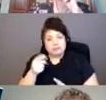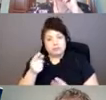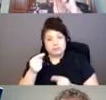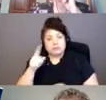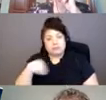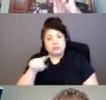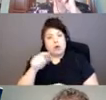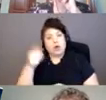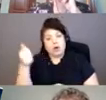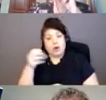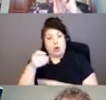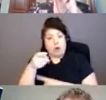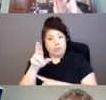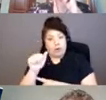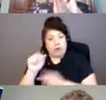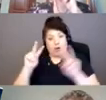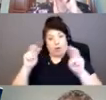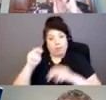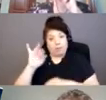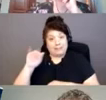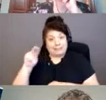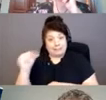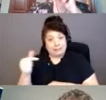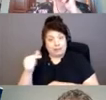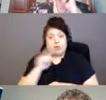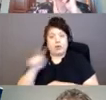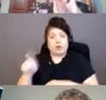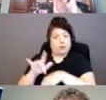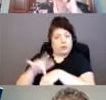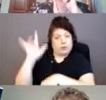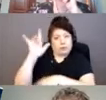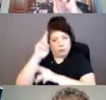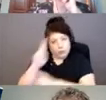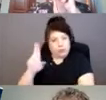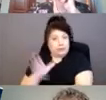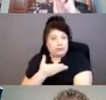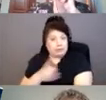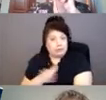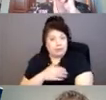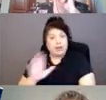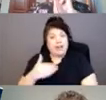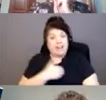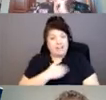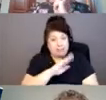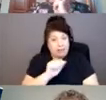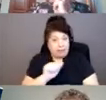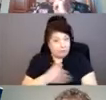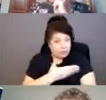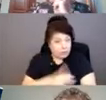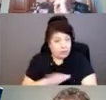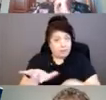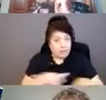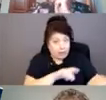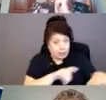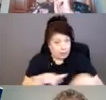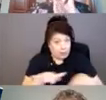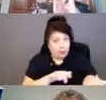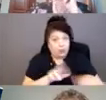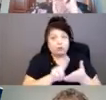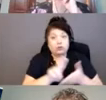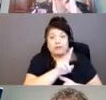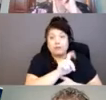Missing, Miss Newman earned wide acclaim. She holds a Bachelor of Music in Piano Performance from the University of Victoria